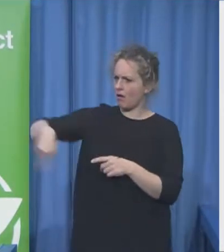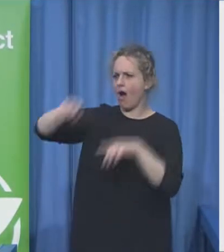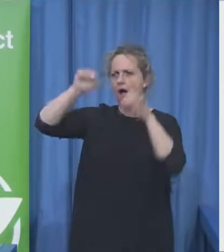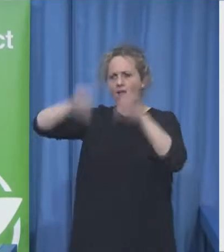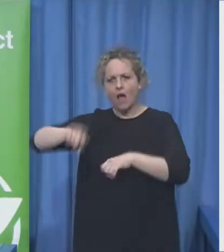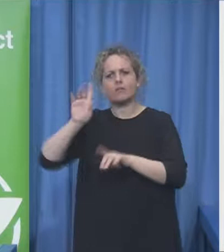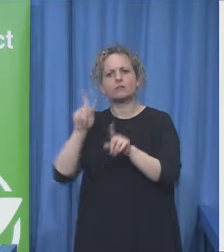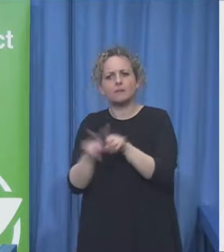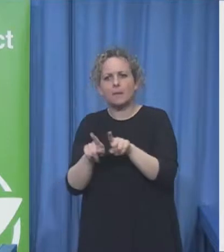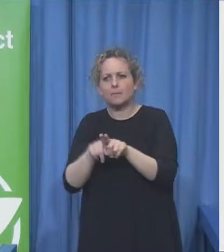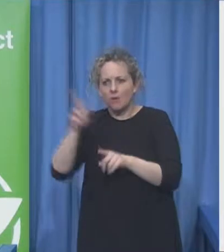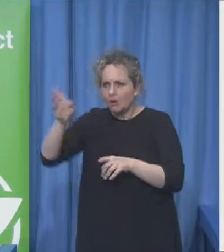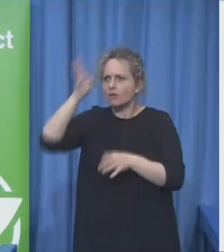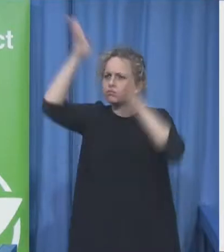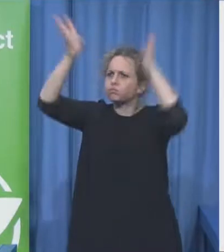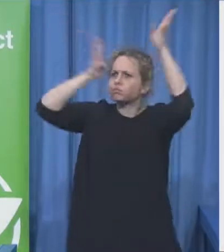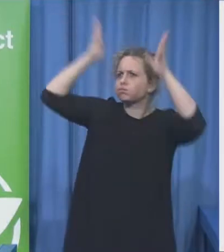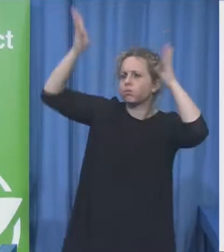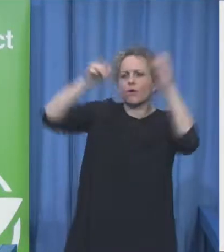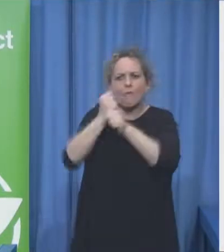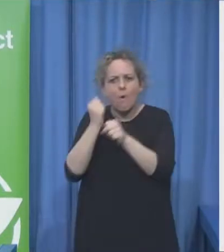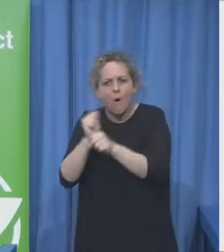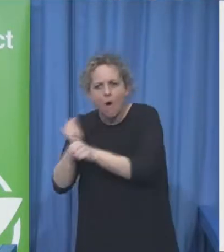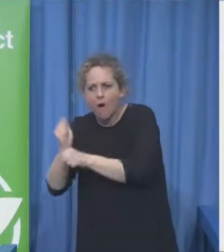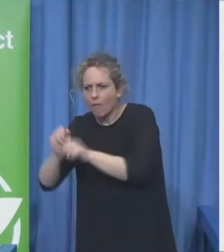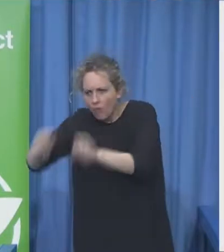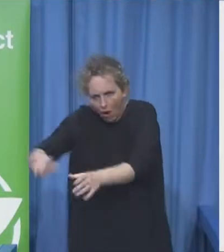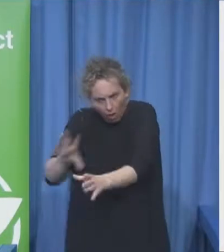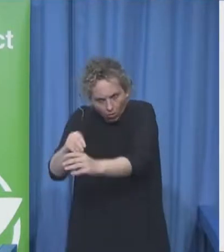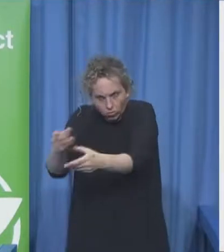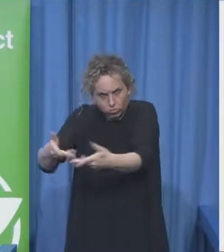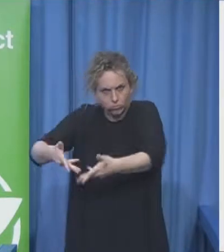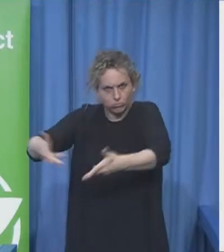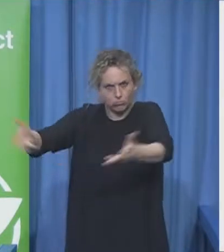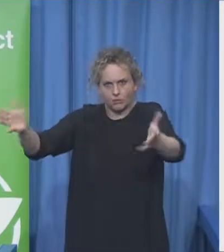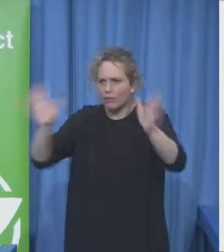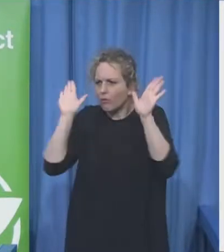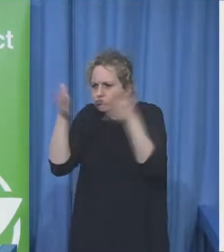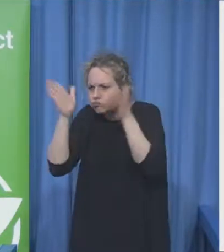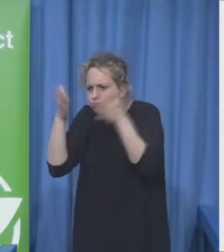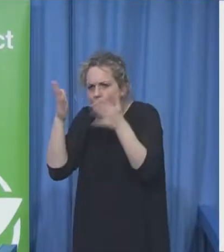this by showing you a video of some of our participants reading their work have